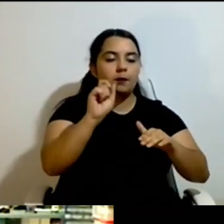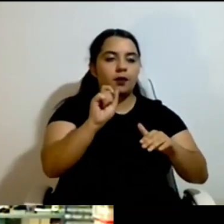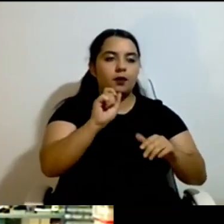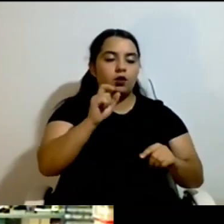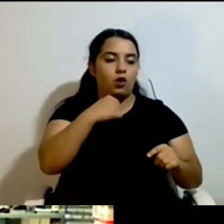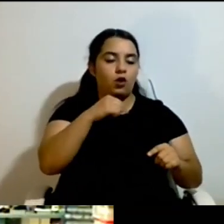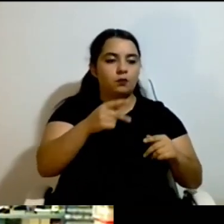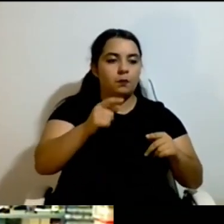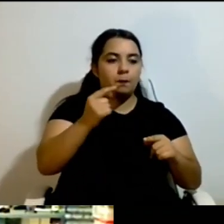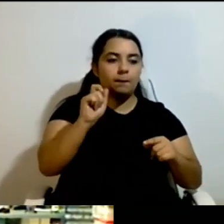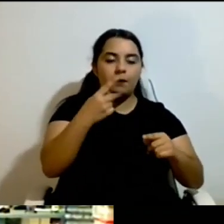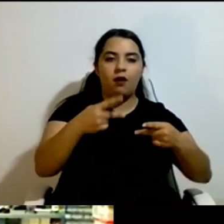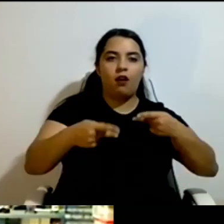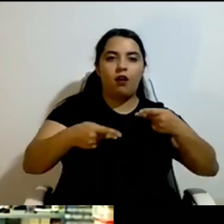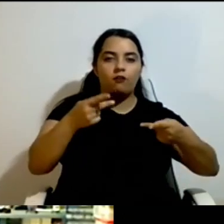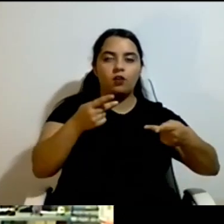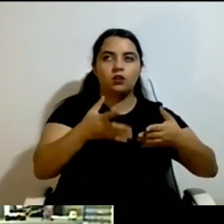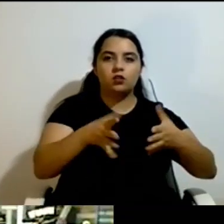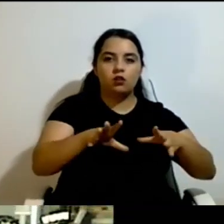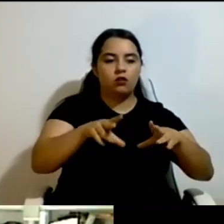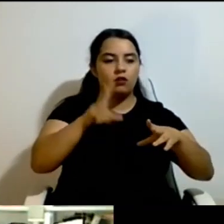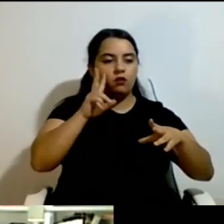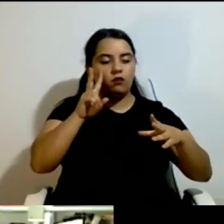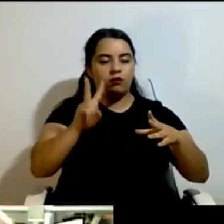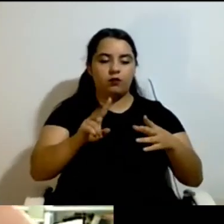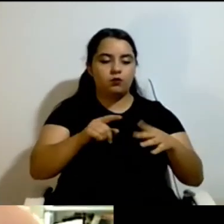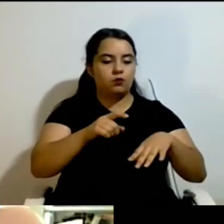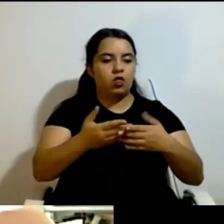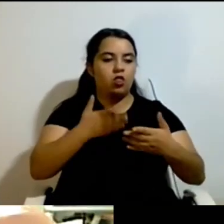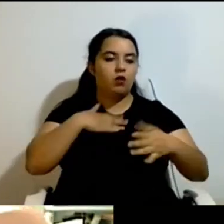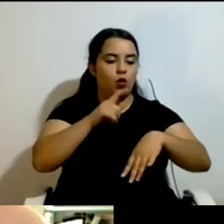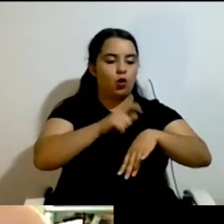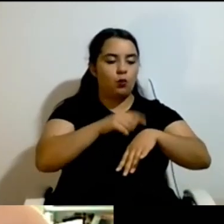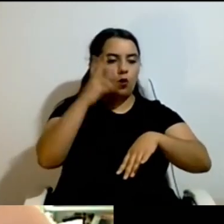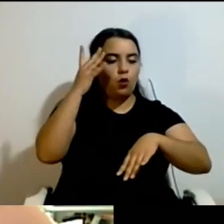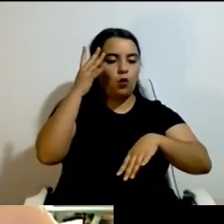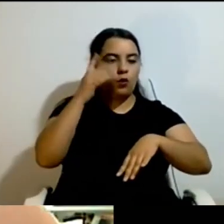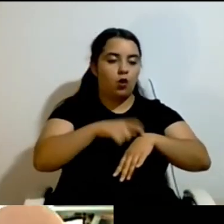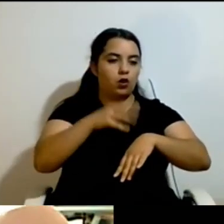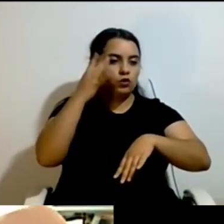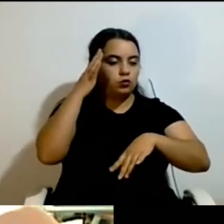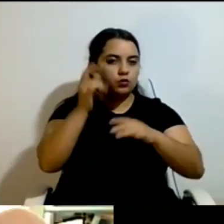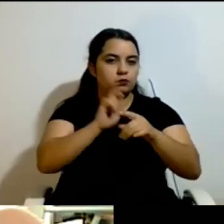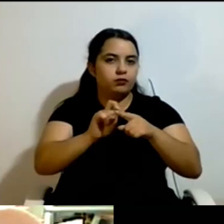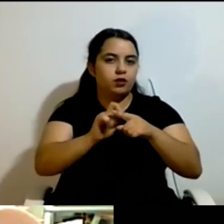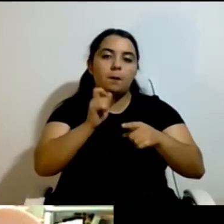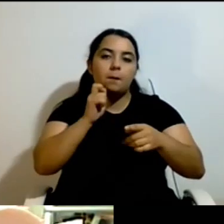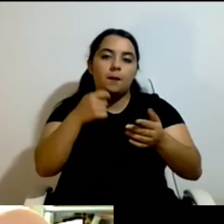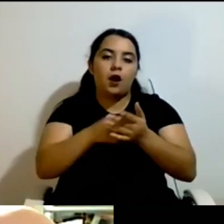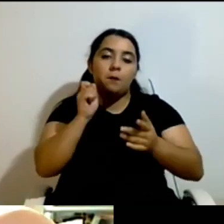of hours we could take. And we had got we received the form and with the form we sent in the bill.